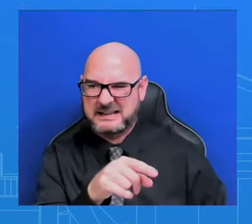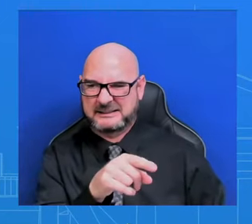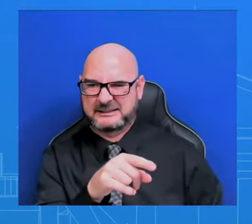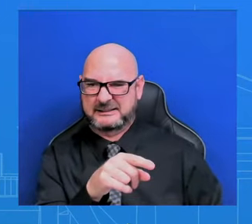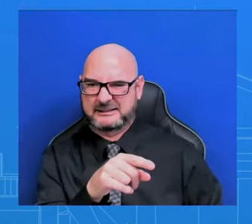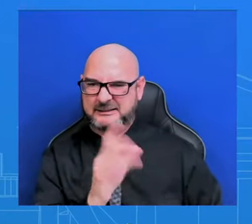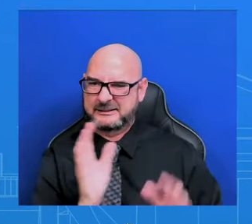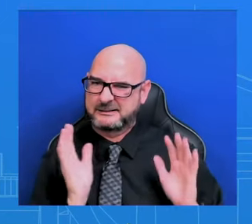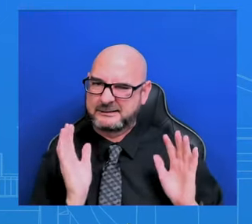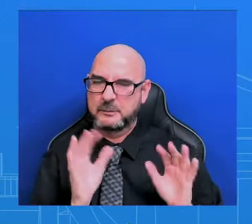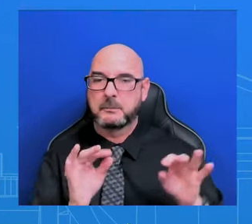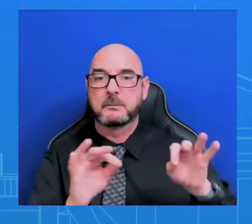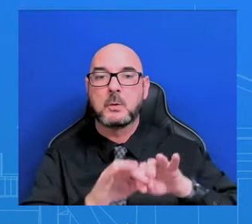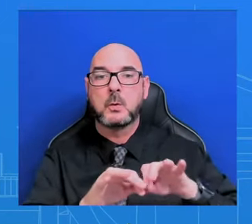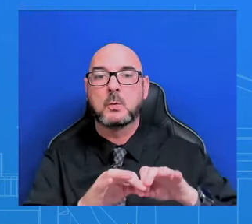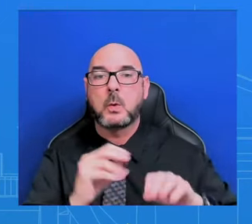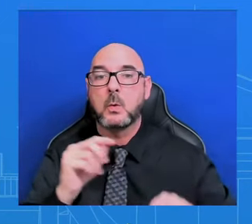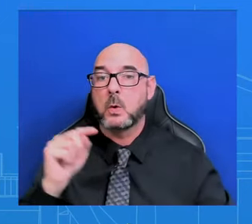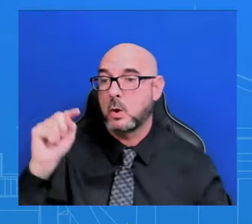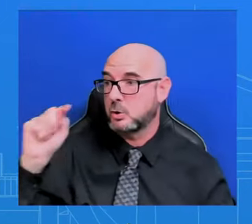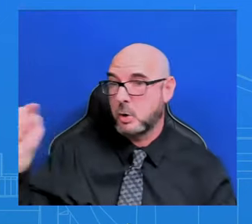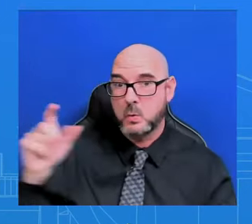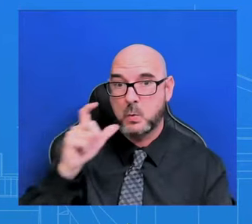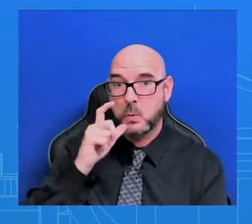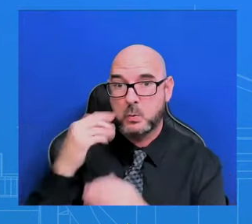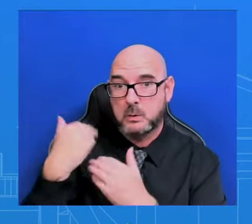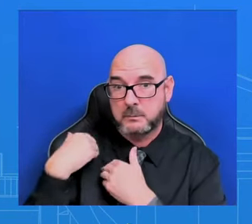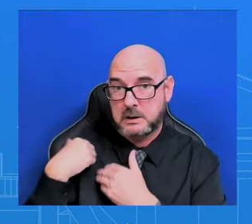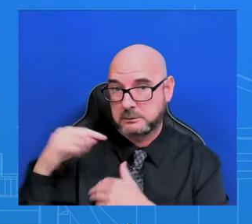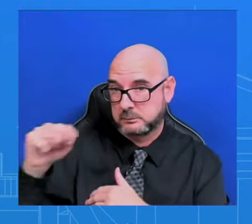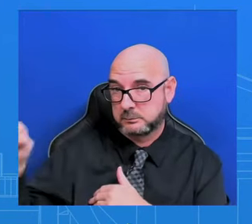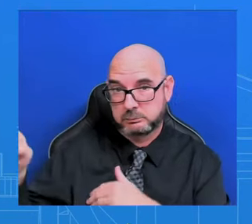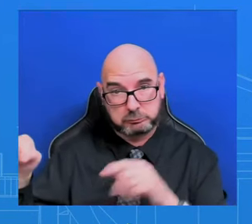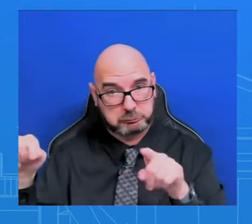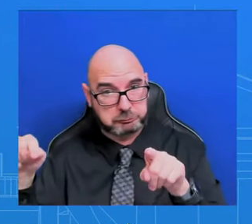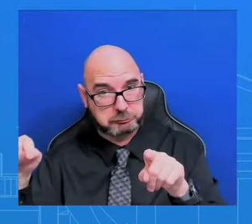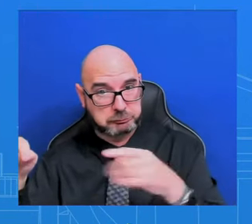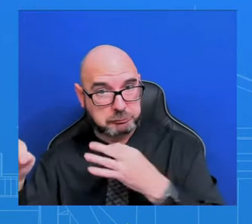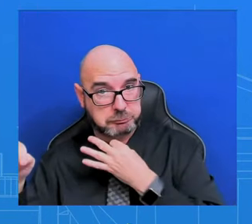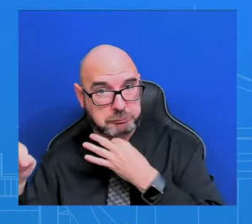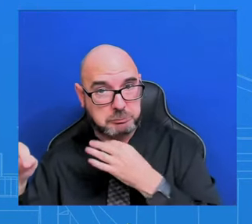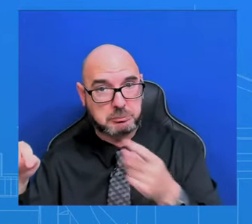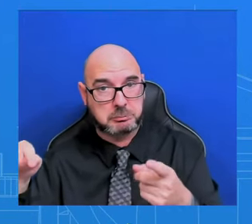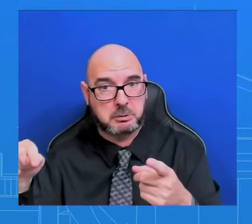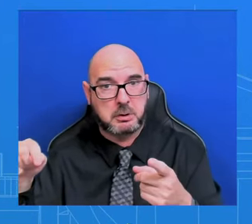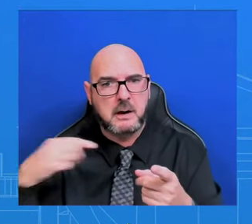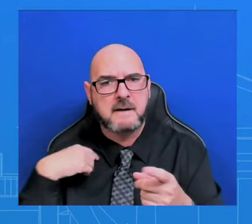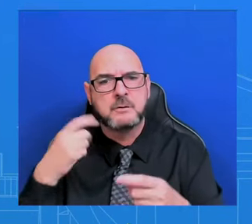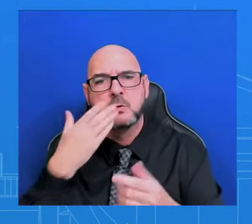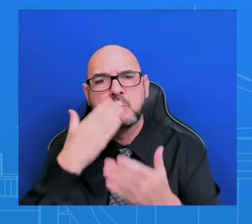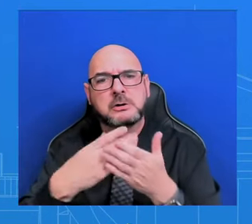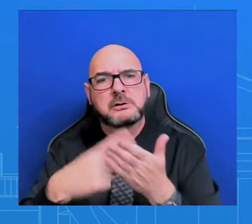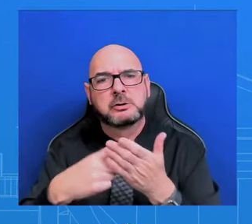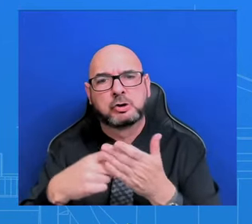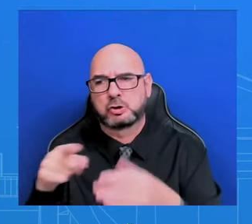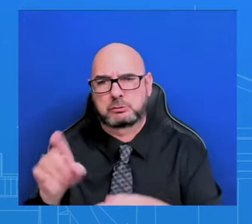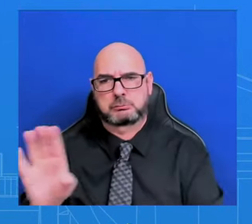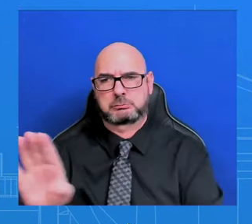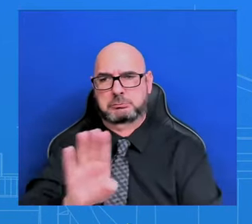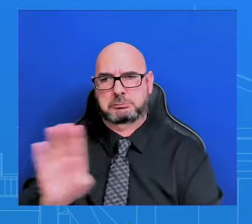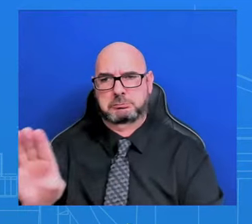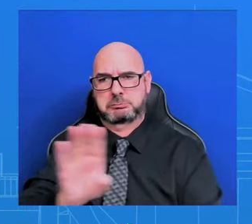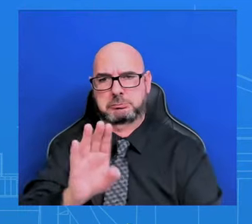negotiators have the freedom to have a good-faith conversation. I'm just not going to inject myself from here. Another topic.